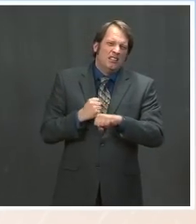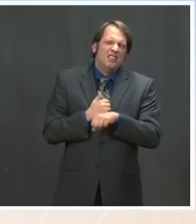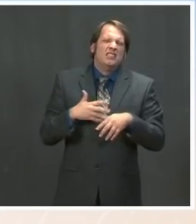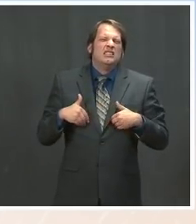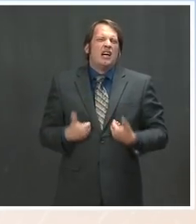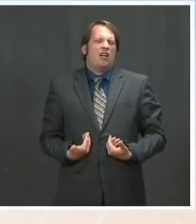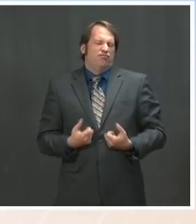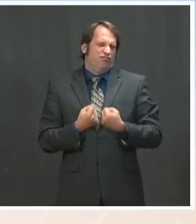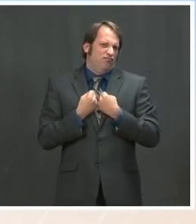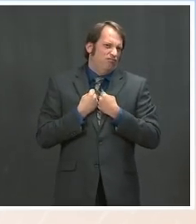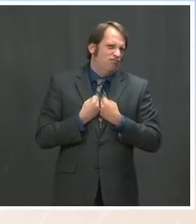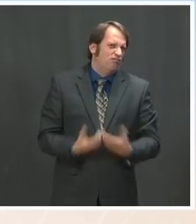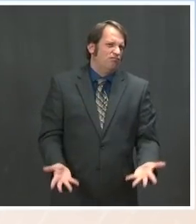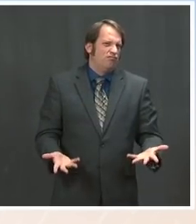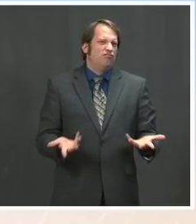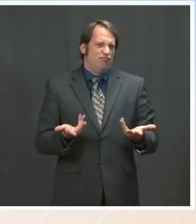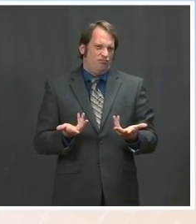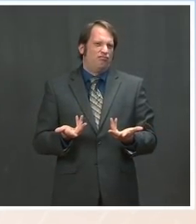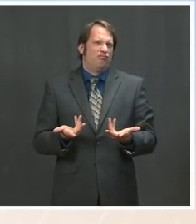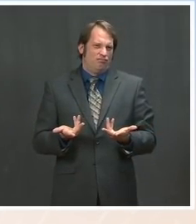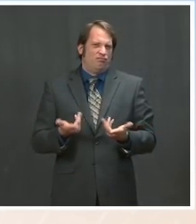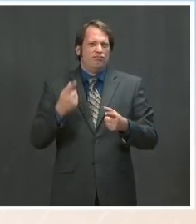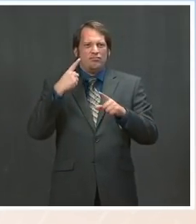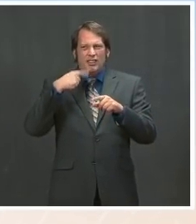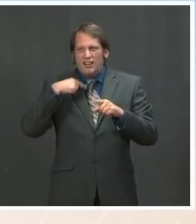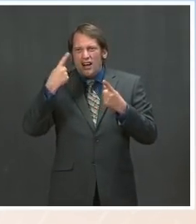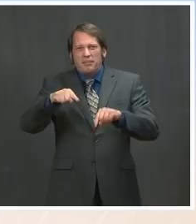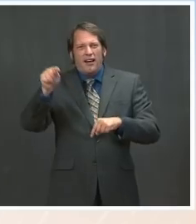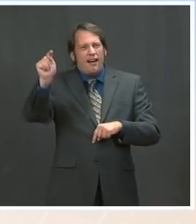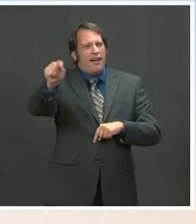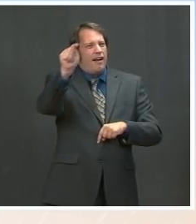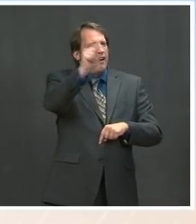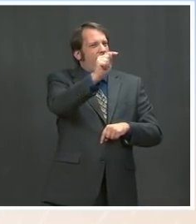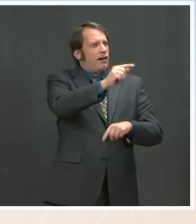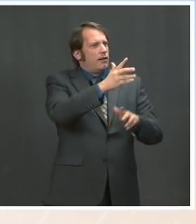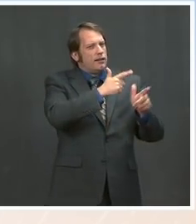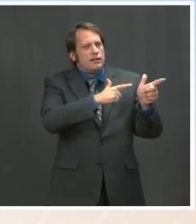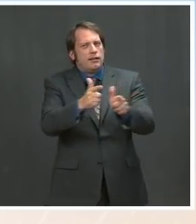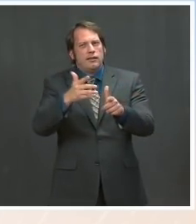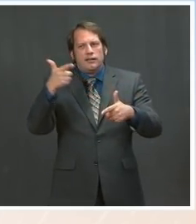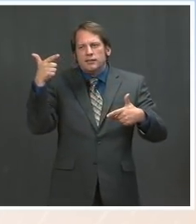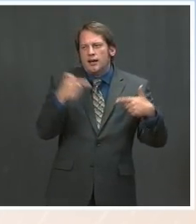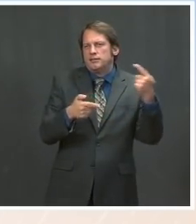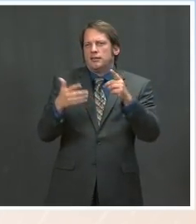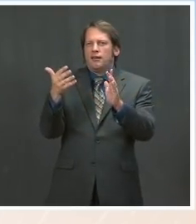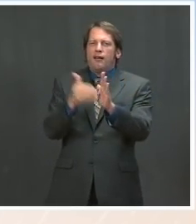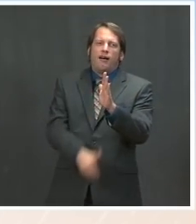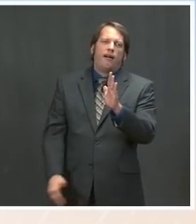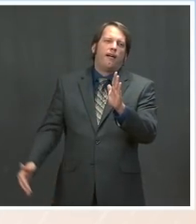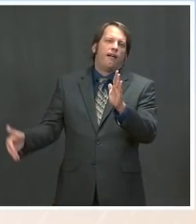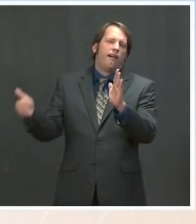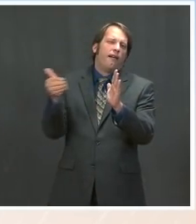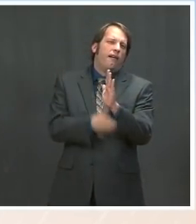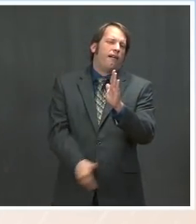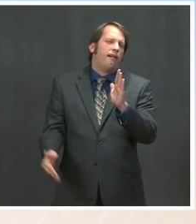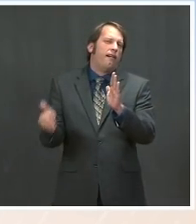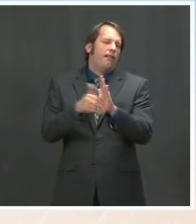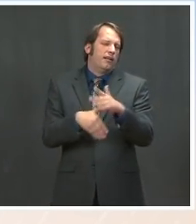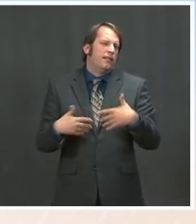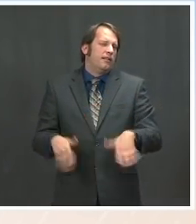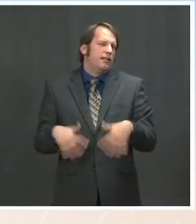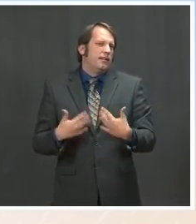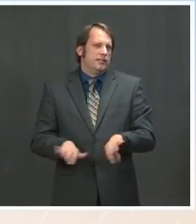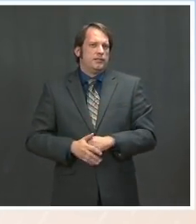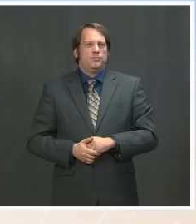additional, additional violence against their community over the past several weeks. We, it's important to